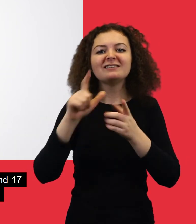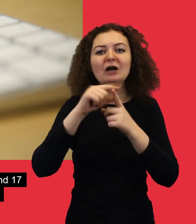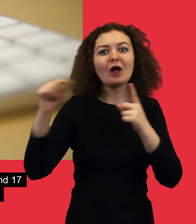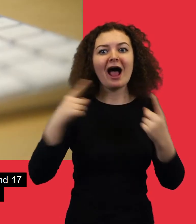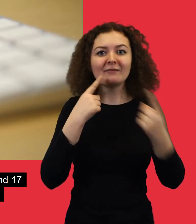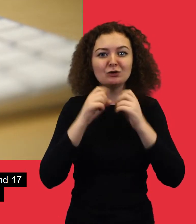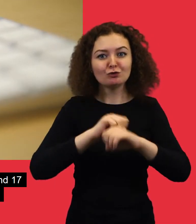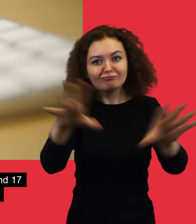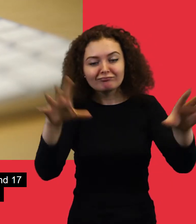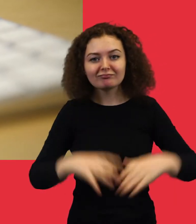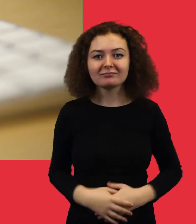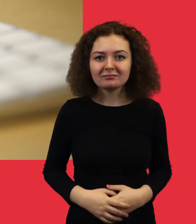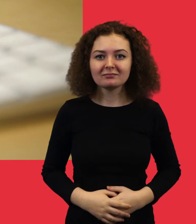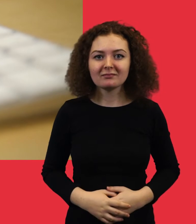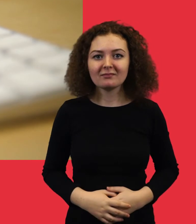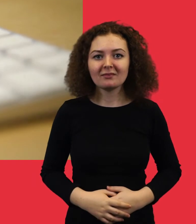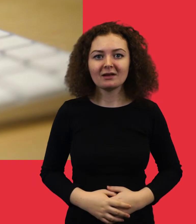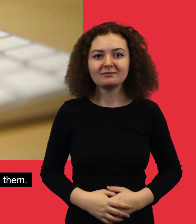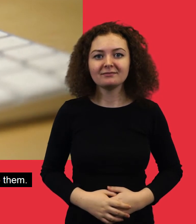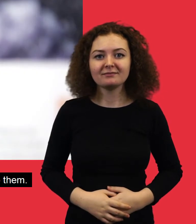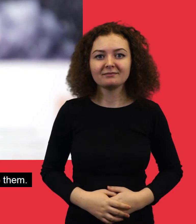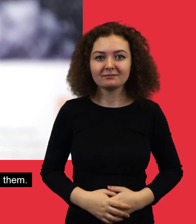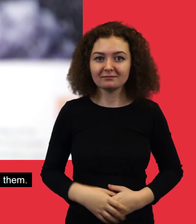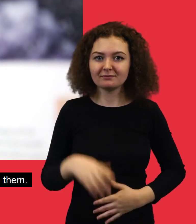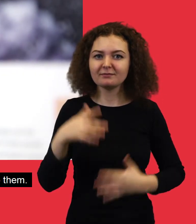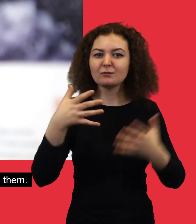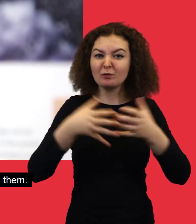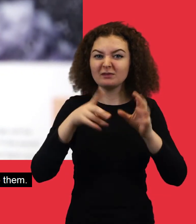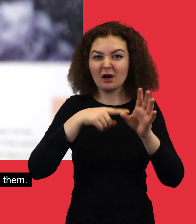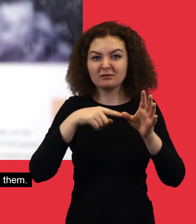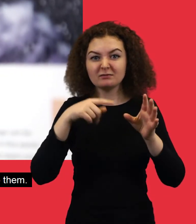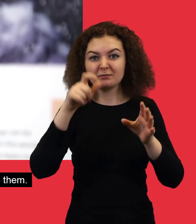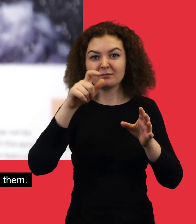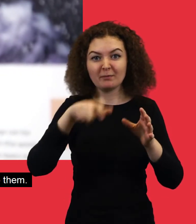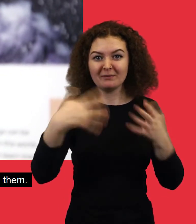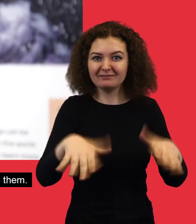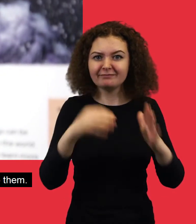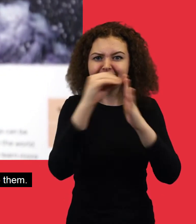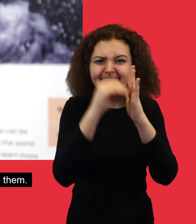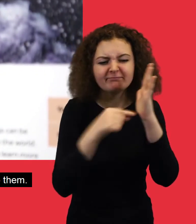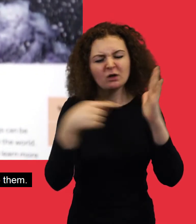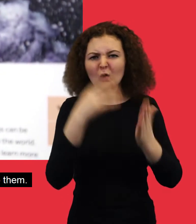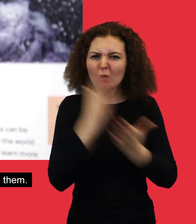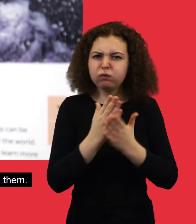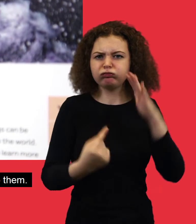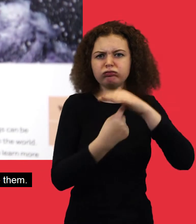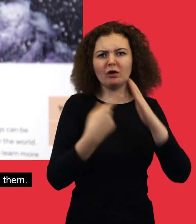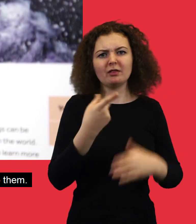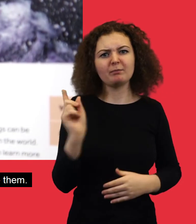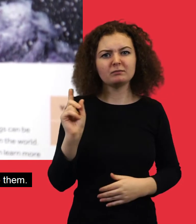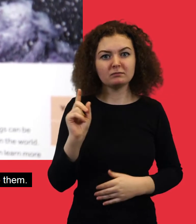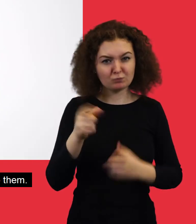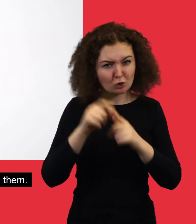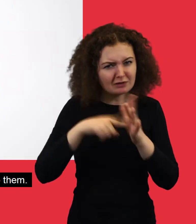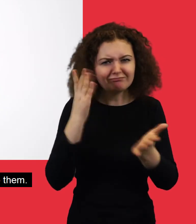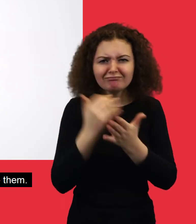digital information. A group of young people blogged on any issue that mattered to them. The project turned out